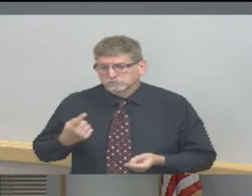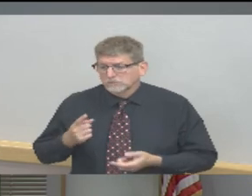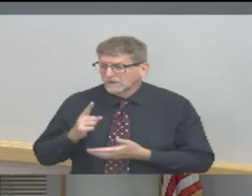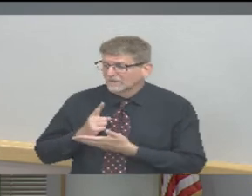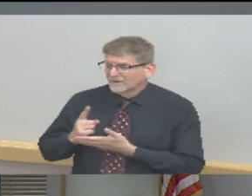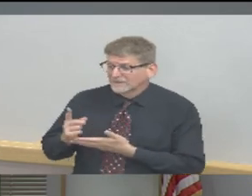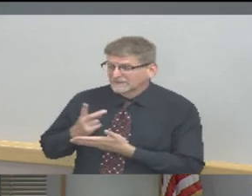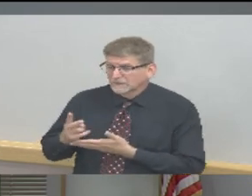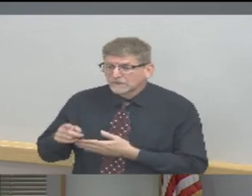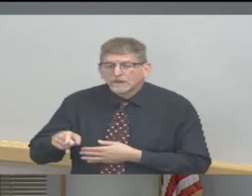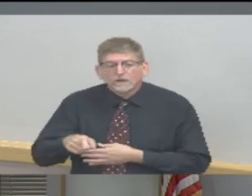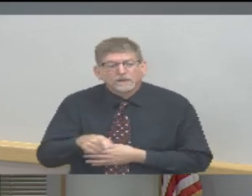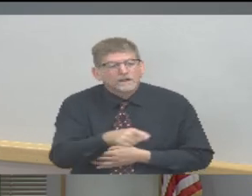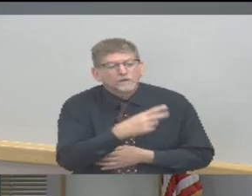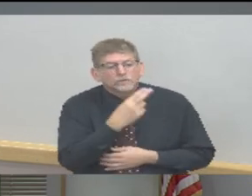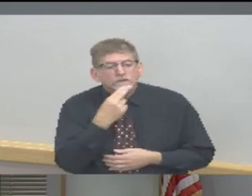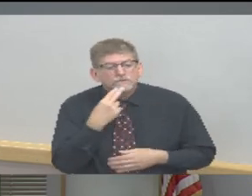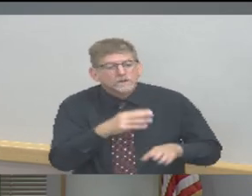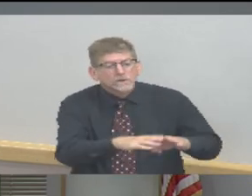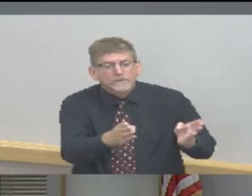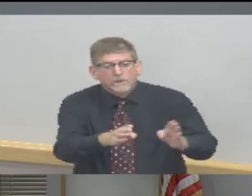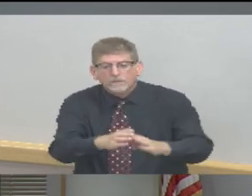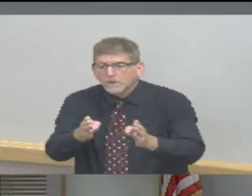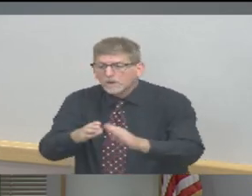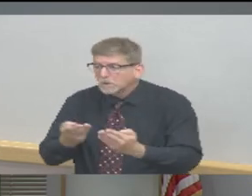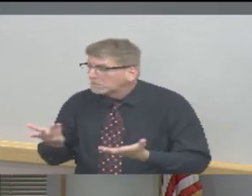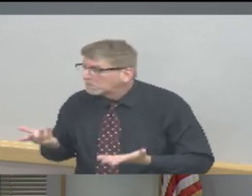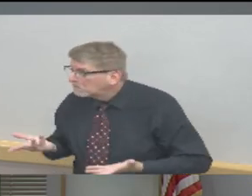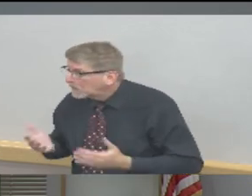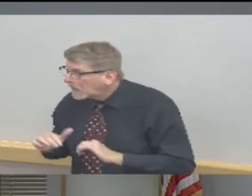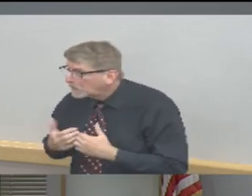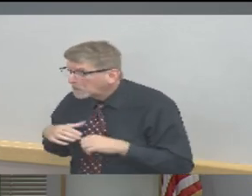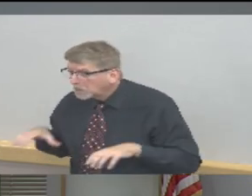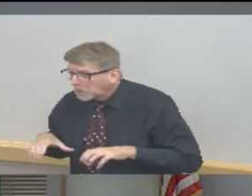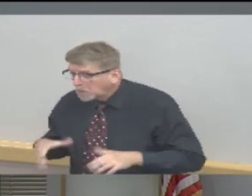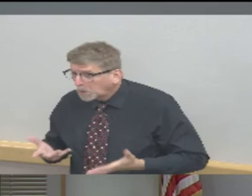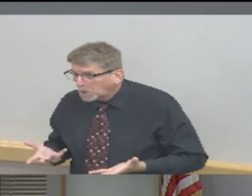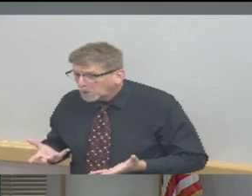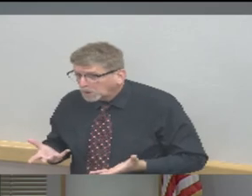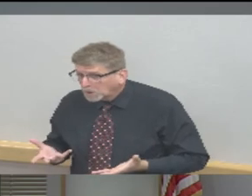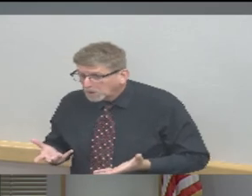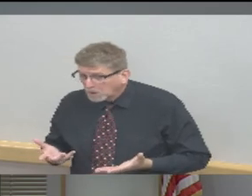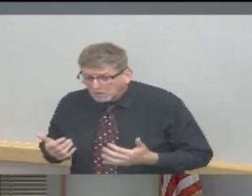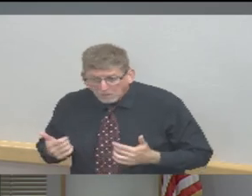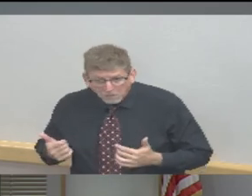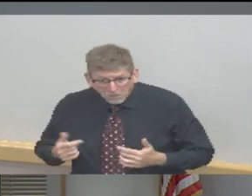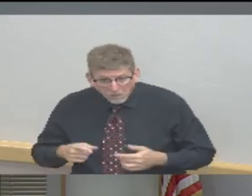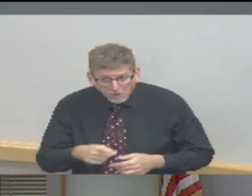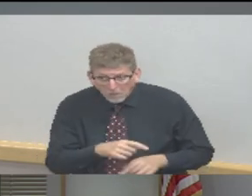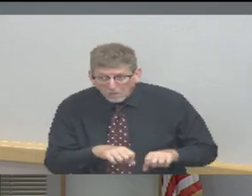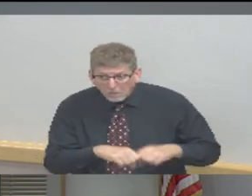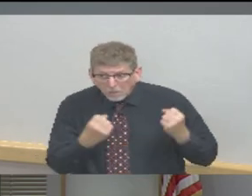there any violations the health department has to chase or how many have been?